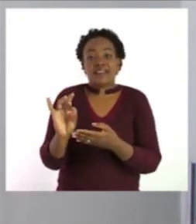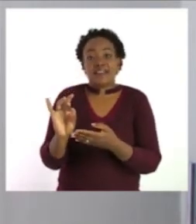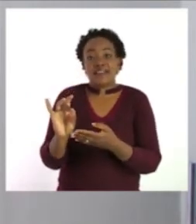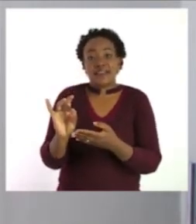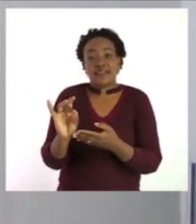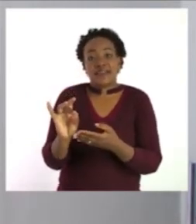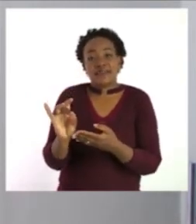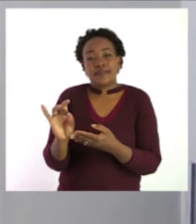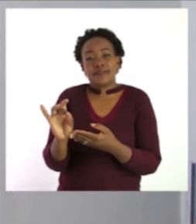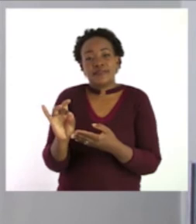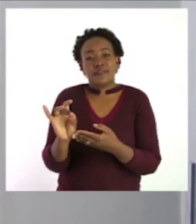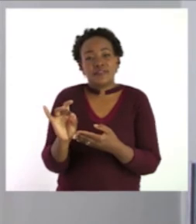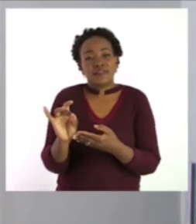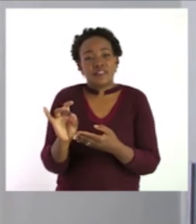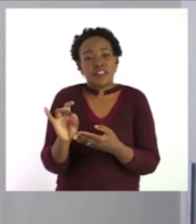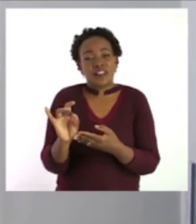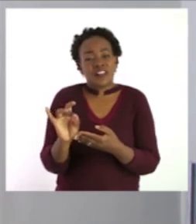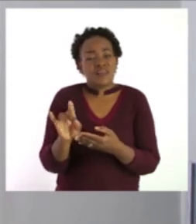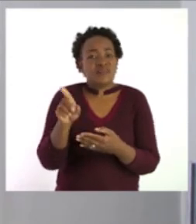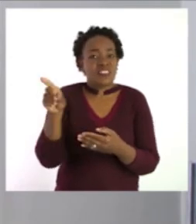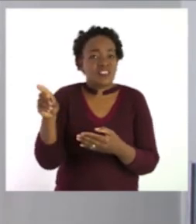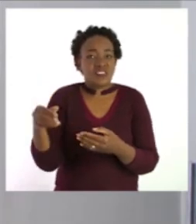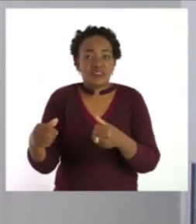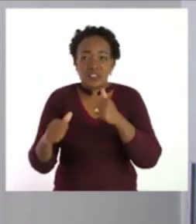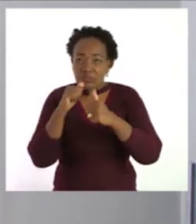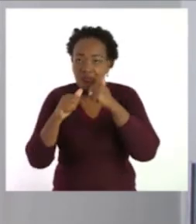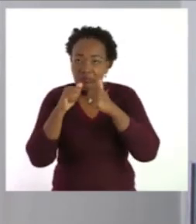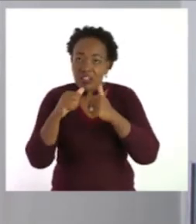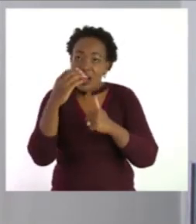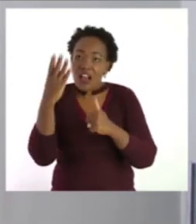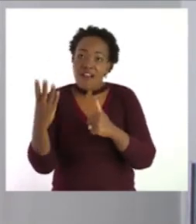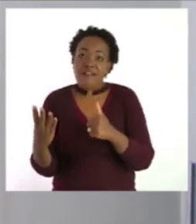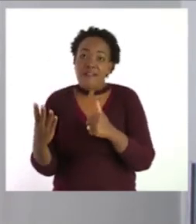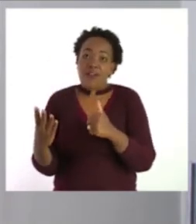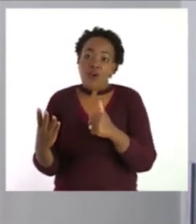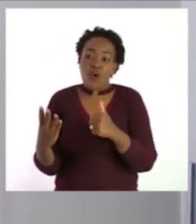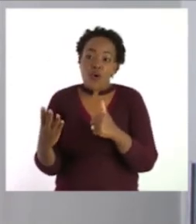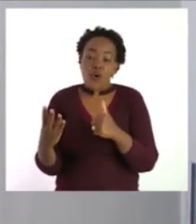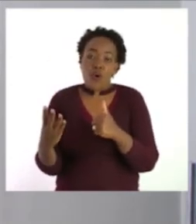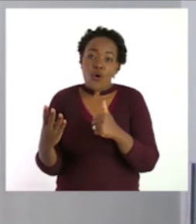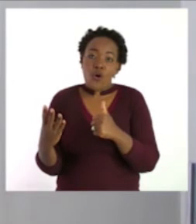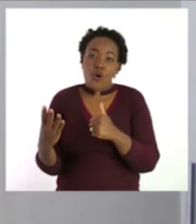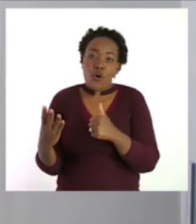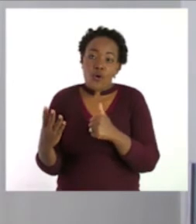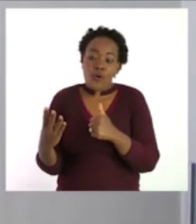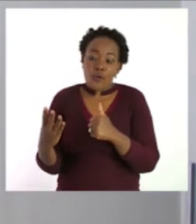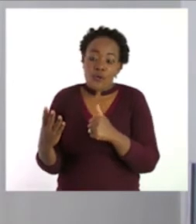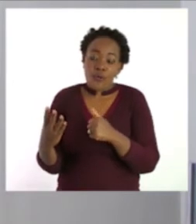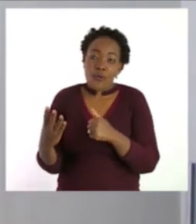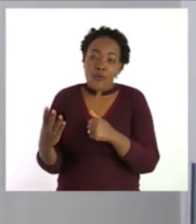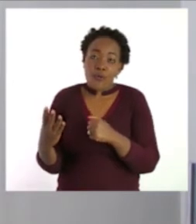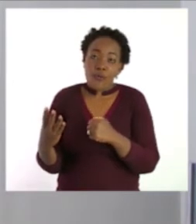And I'll eat four pieces. Okay. I can choose.